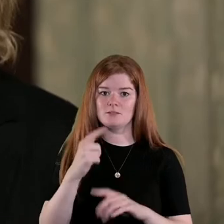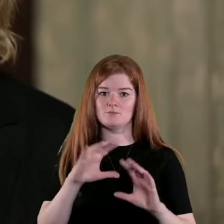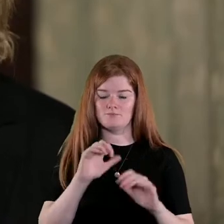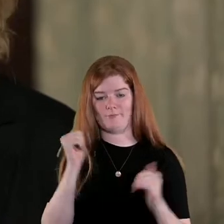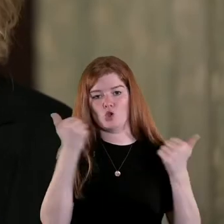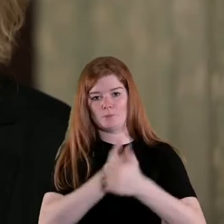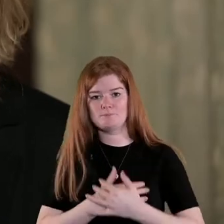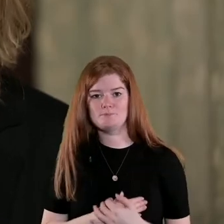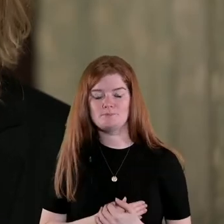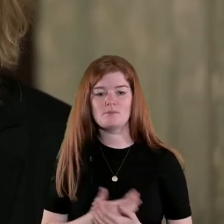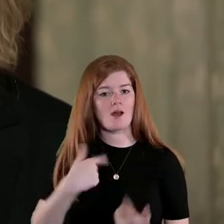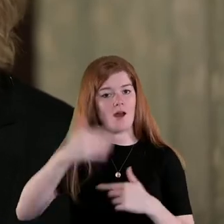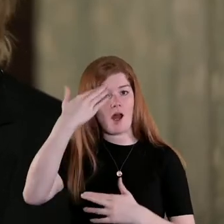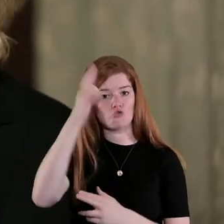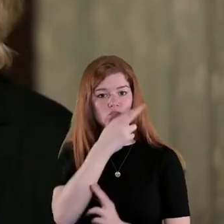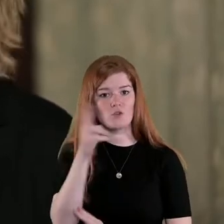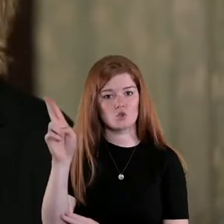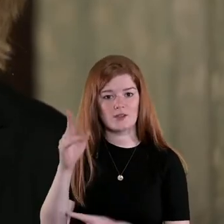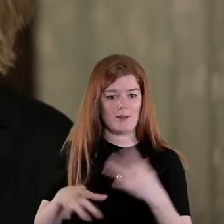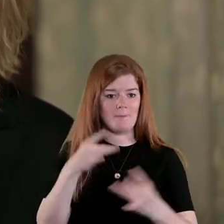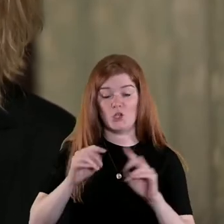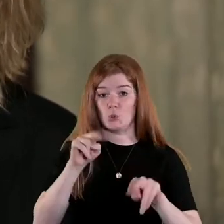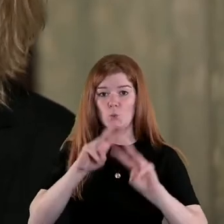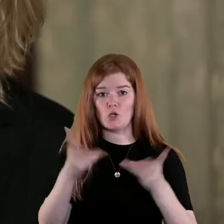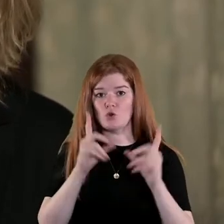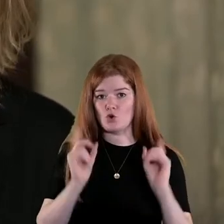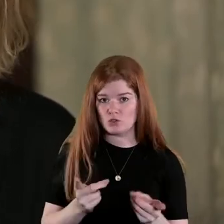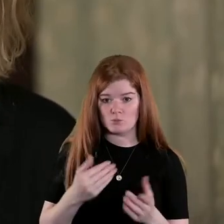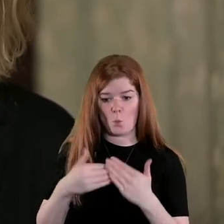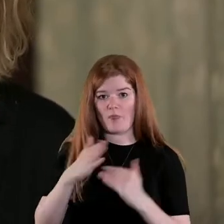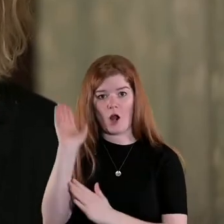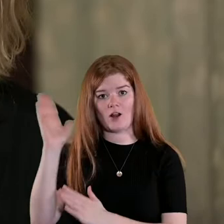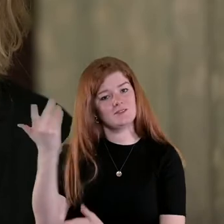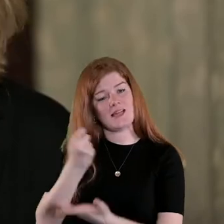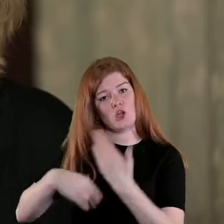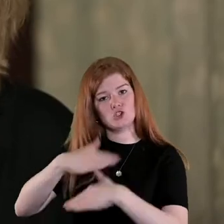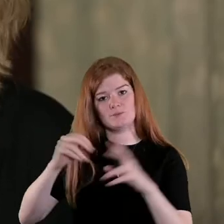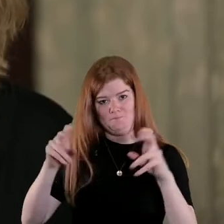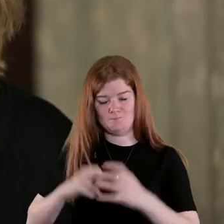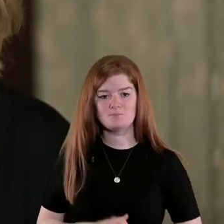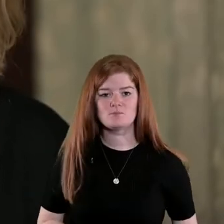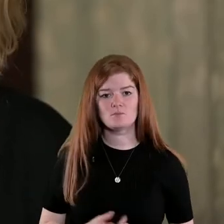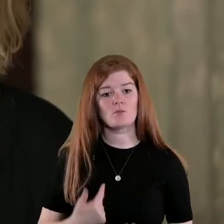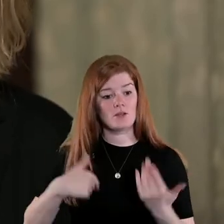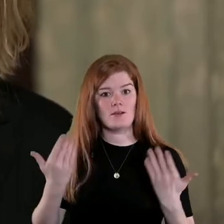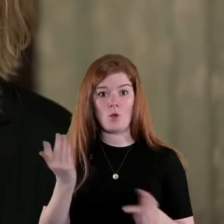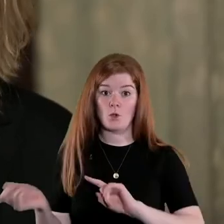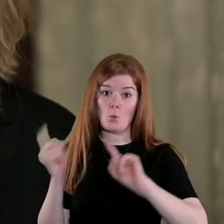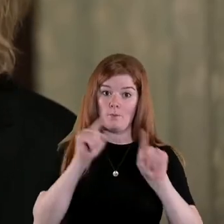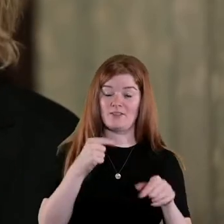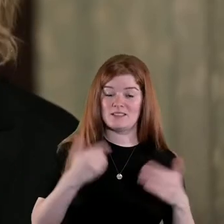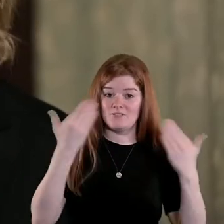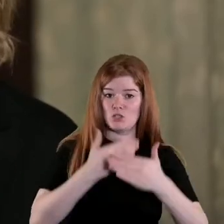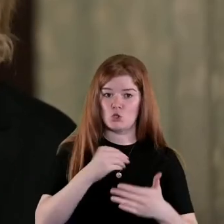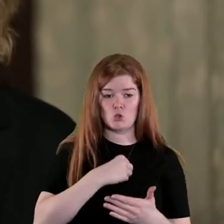the Irish Revolution and the making of a new order what the archives tell us we returned this evening to the